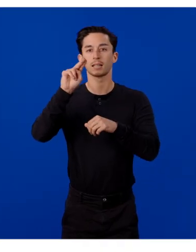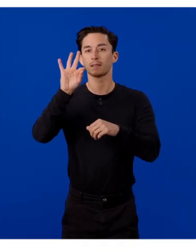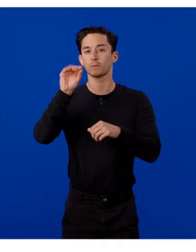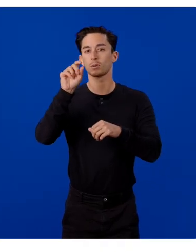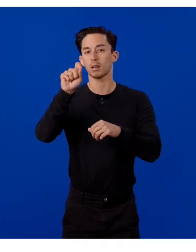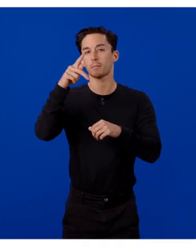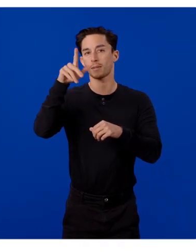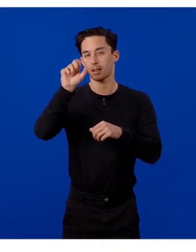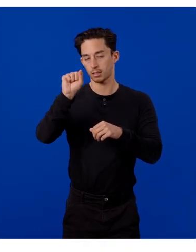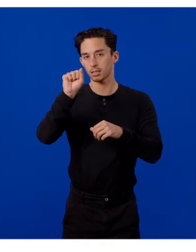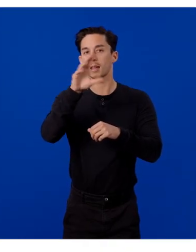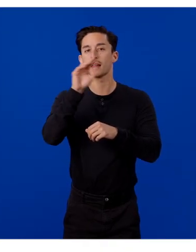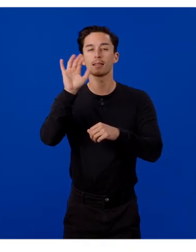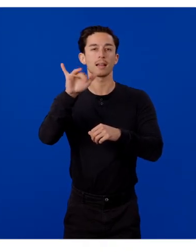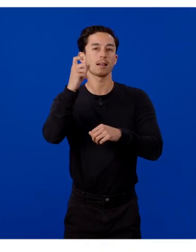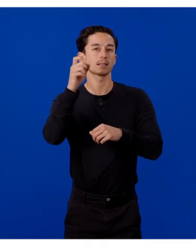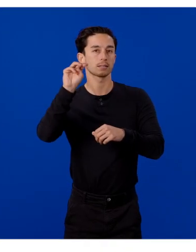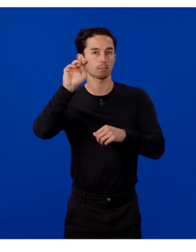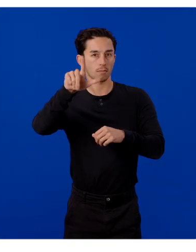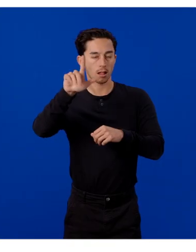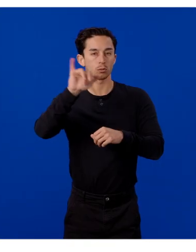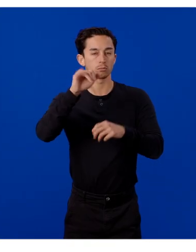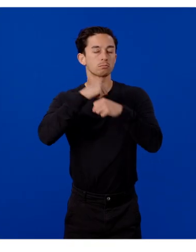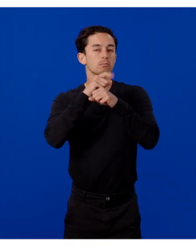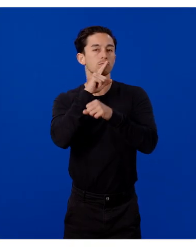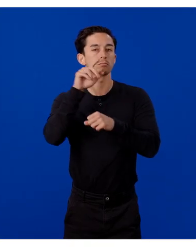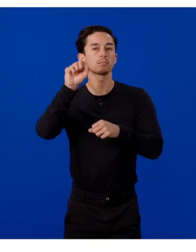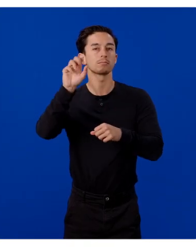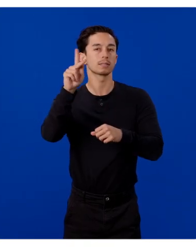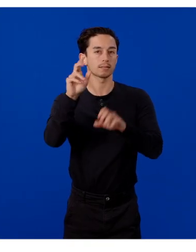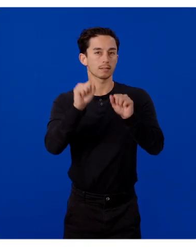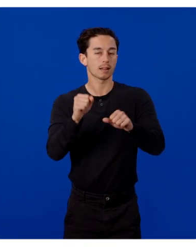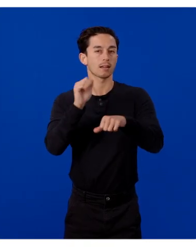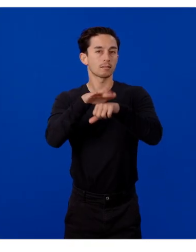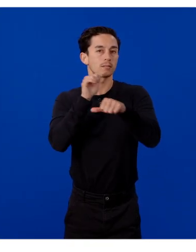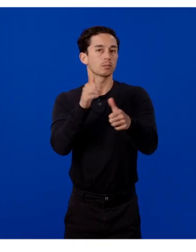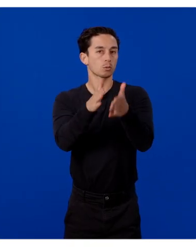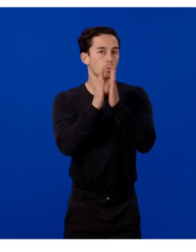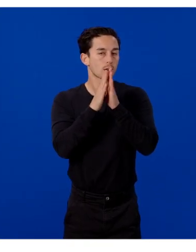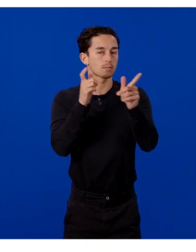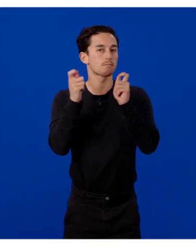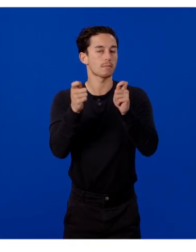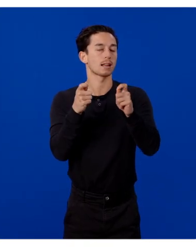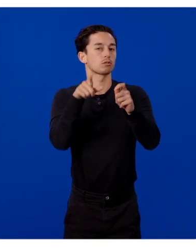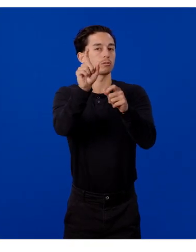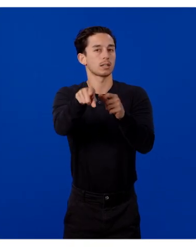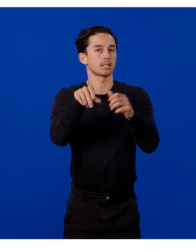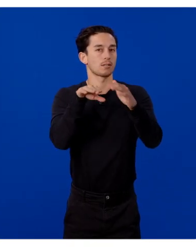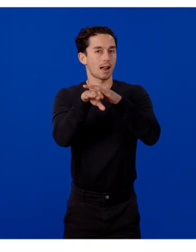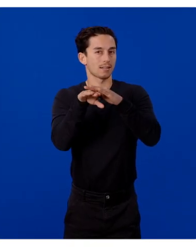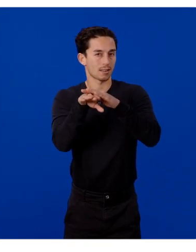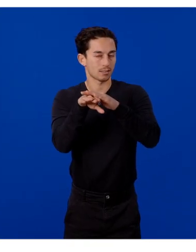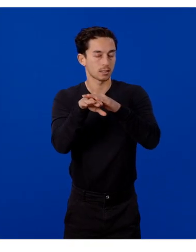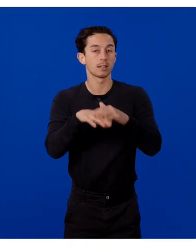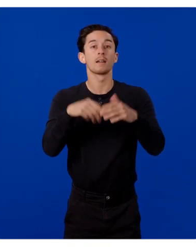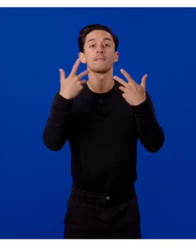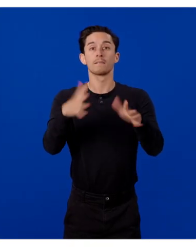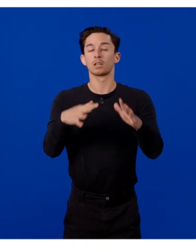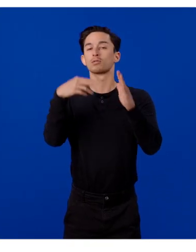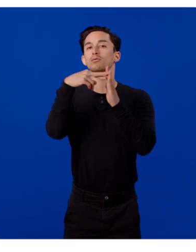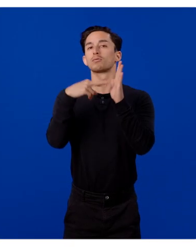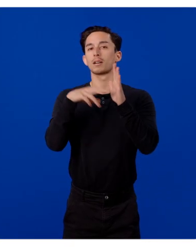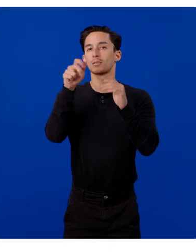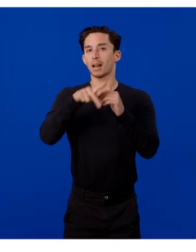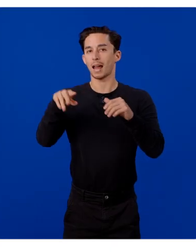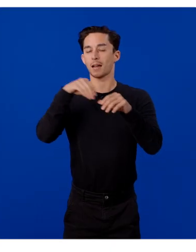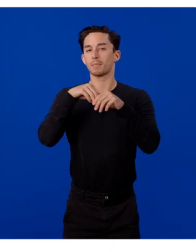the androidmanifest.xml to ensure the SDK can request and manage the necessary access. Then, you should register your app in